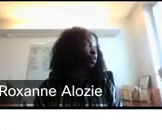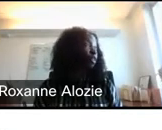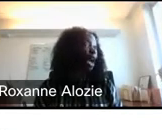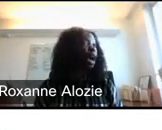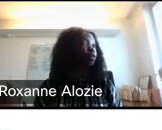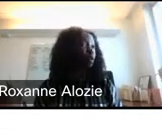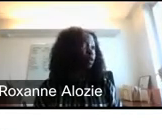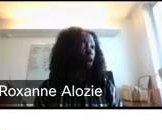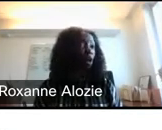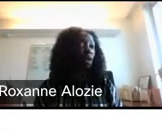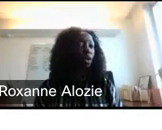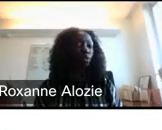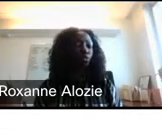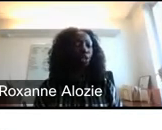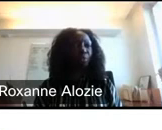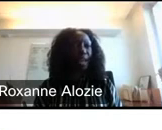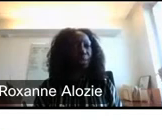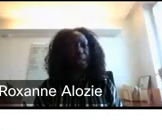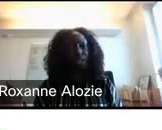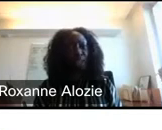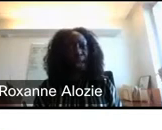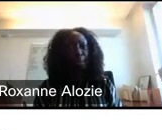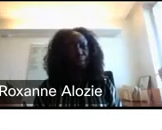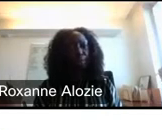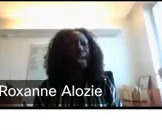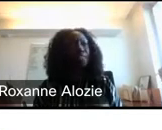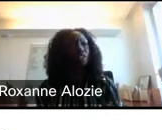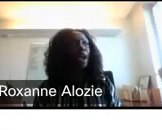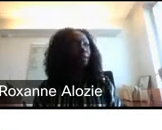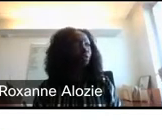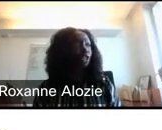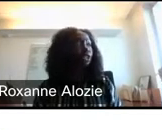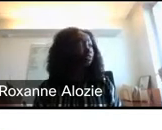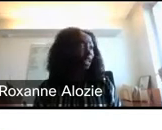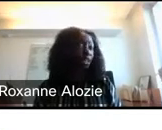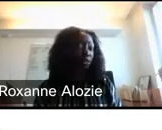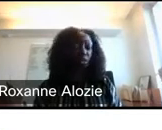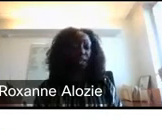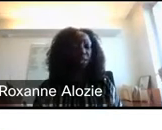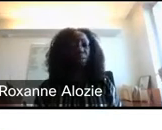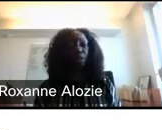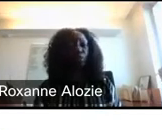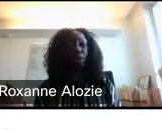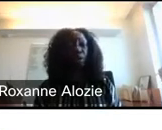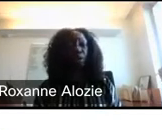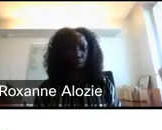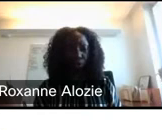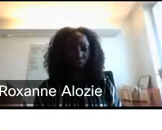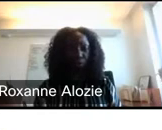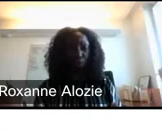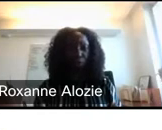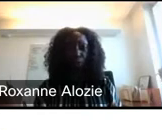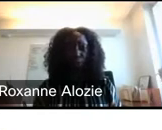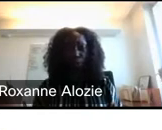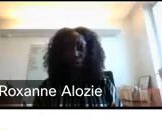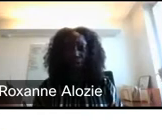aligned with our focus on really providing patient capital, and that you have really good financials. That's going to be incredibly important